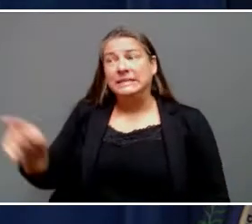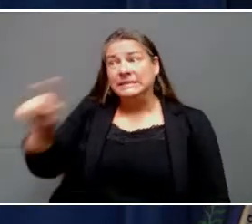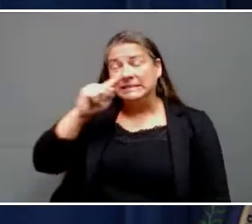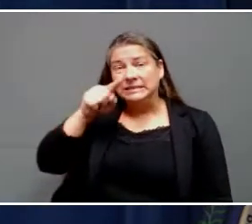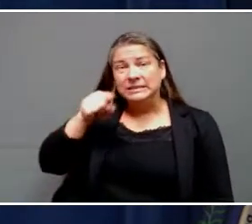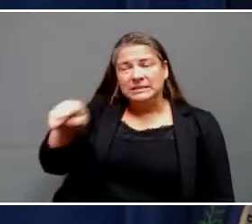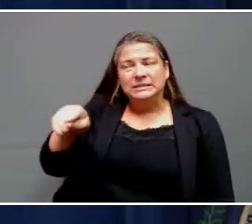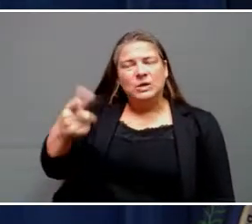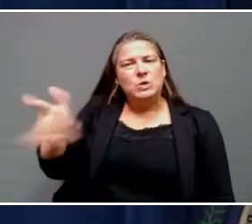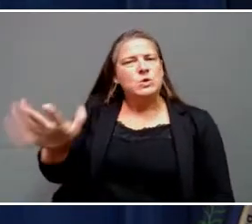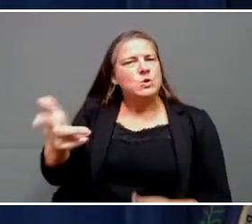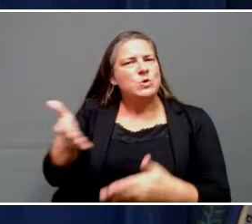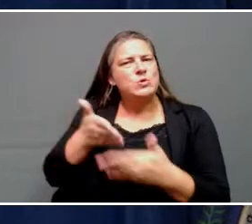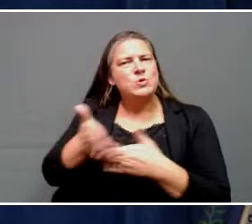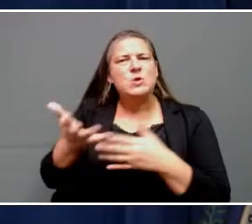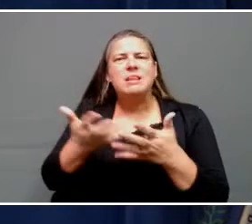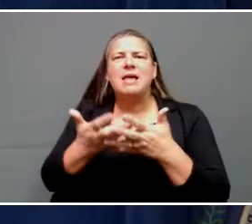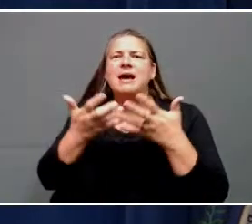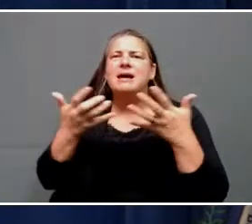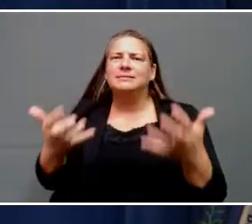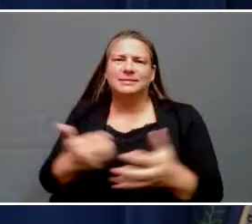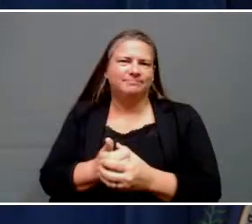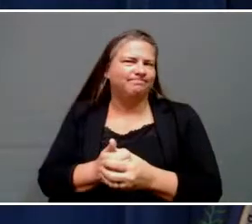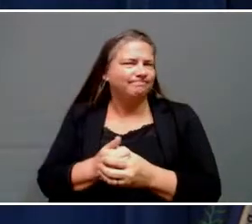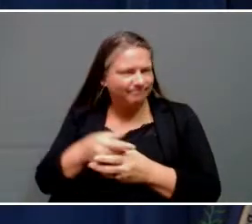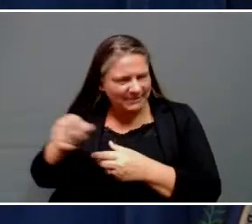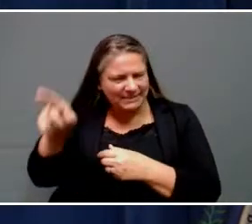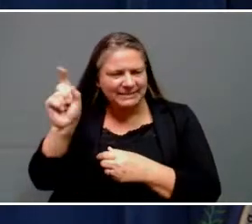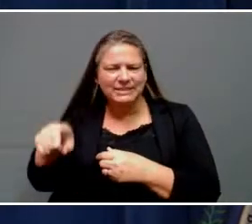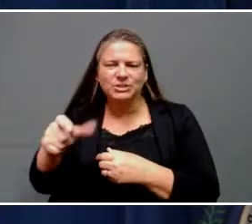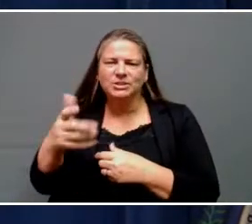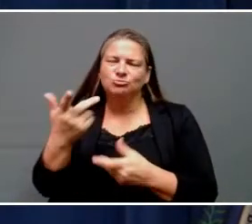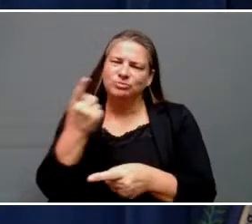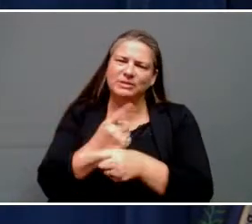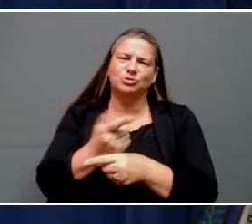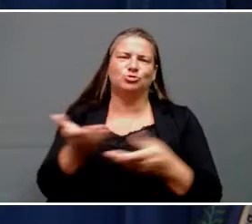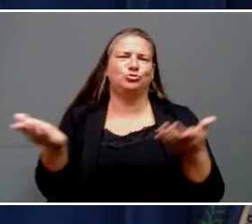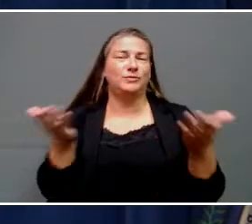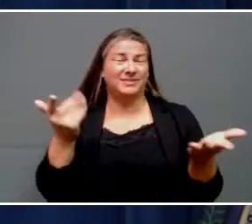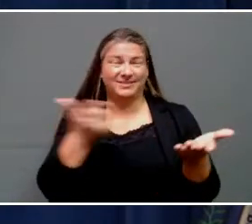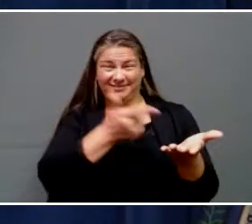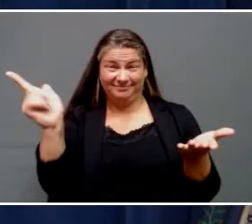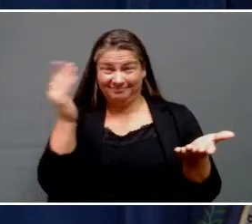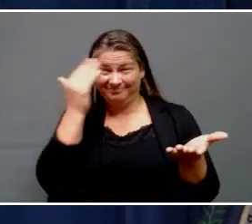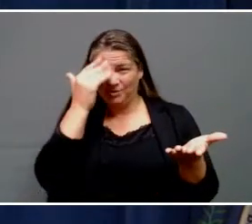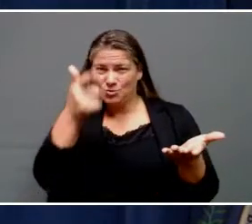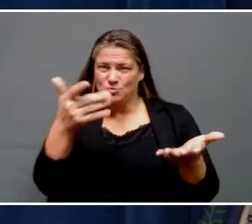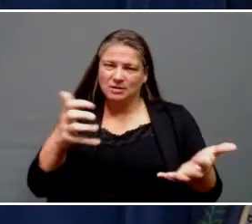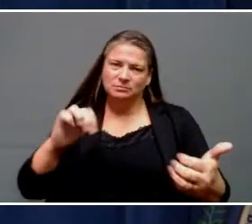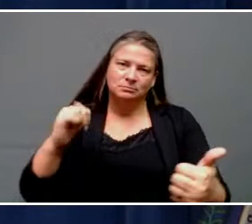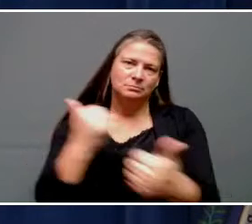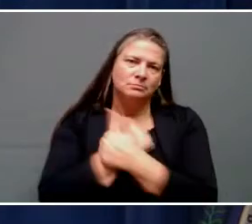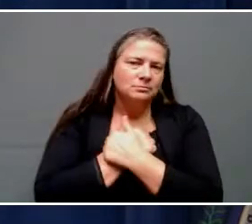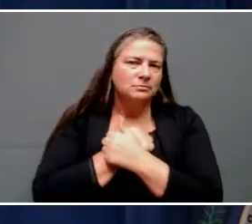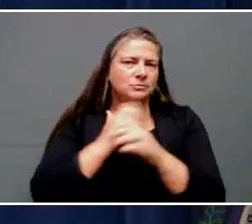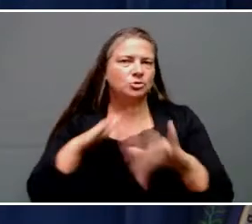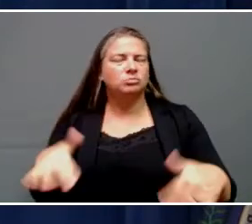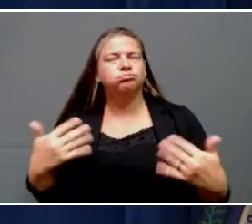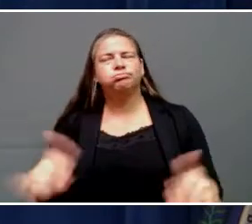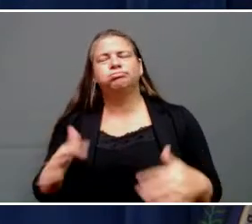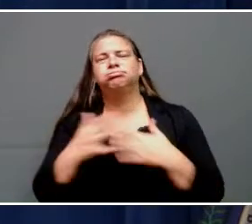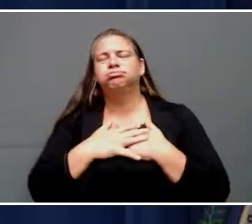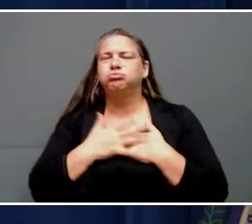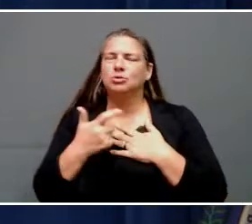through a lot. They're going to need the right type of services that I know everybody up here wants to wrap our arms around them, provide those wraparound services,